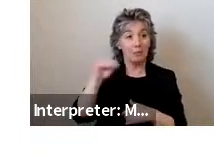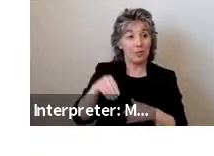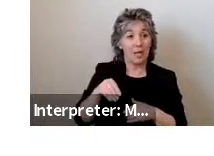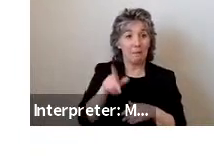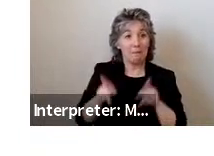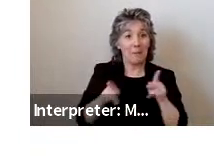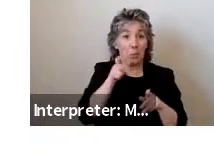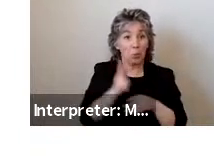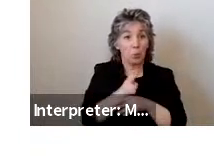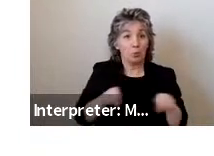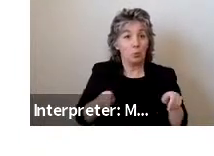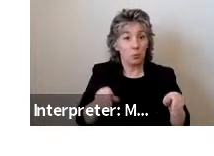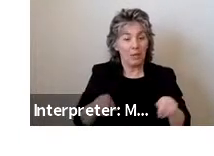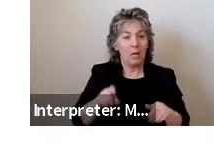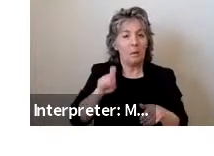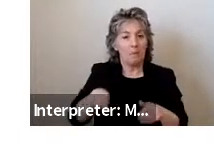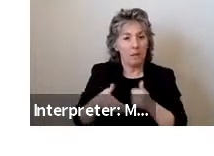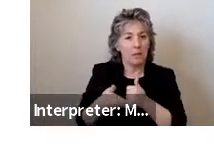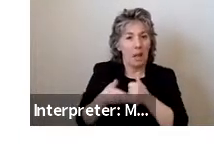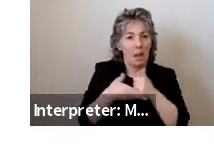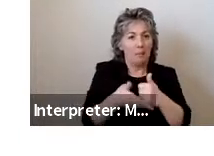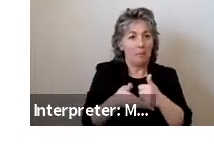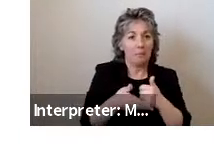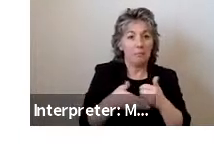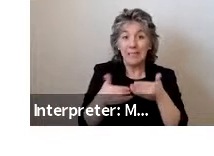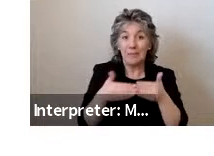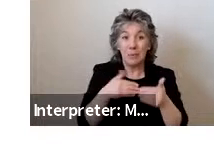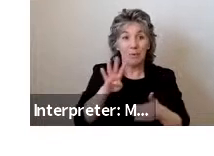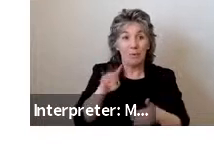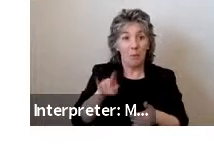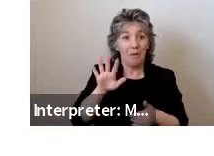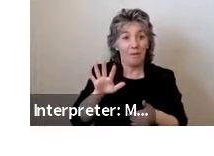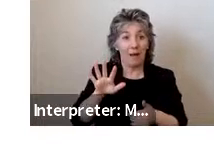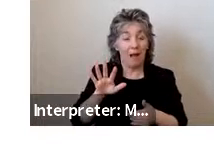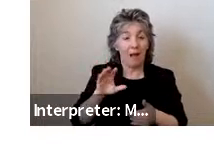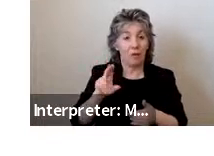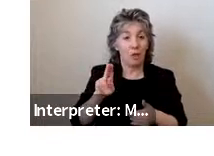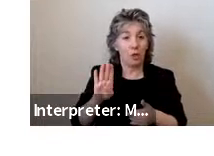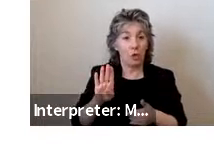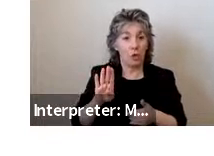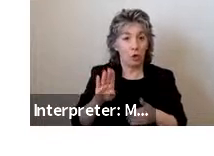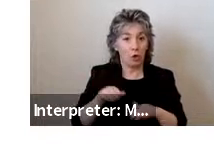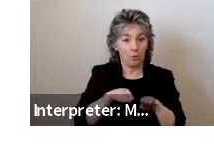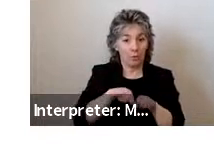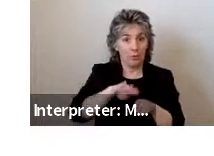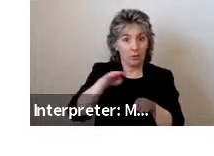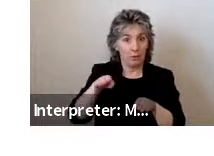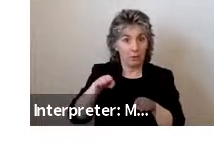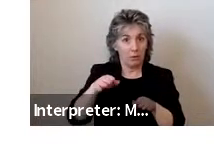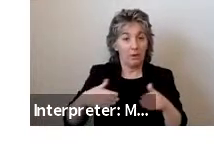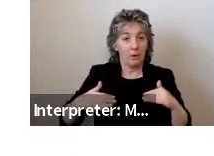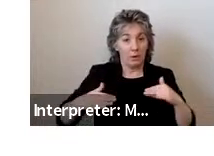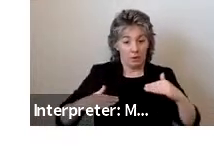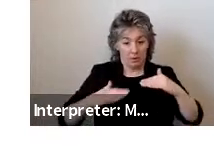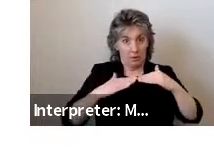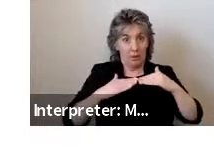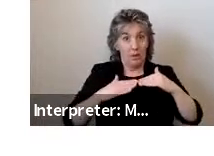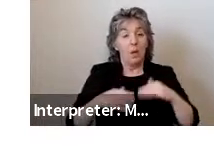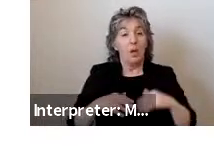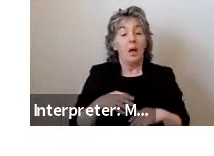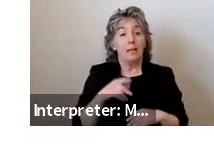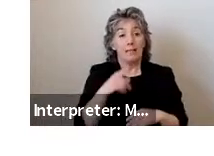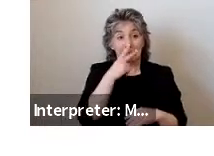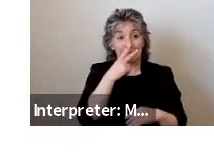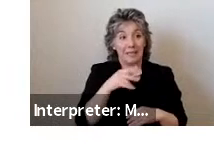required assistance, even for the 4.5-inch curb condition. We found that the three-segment